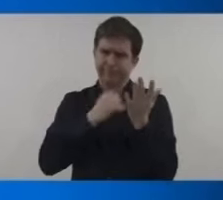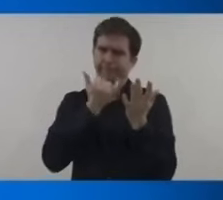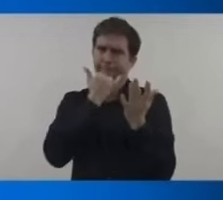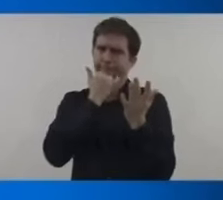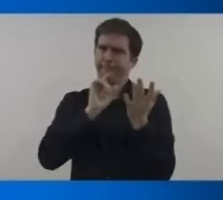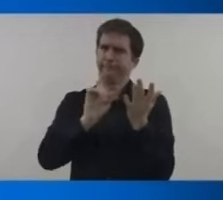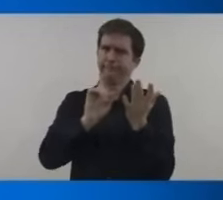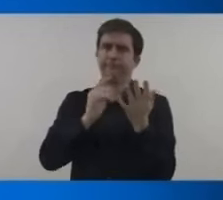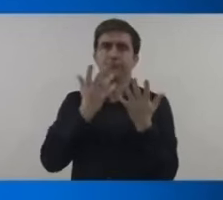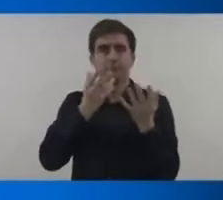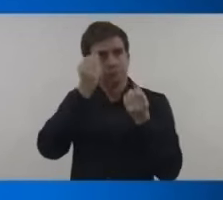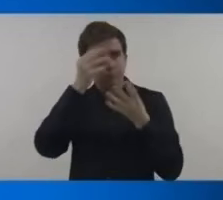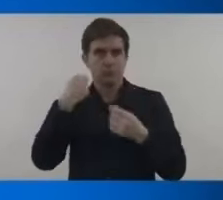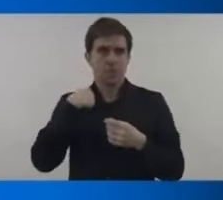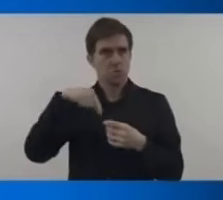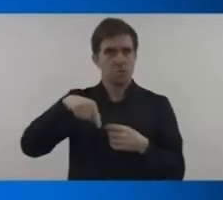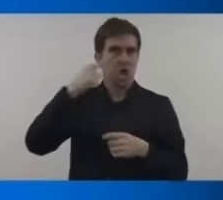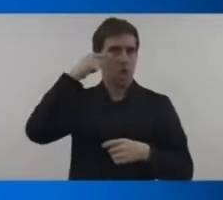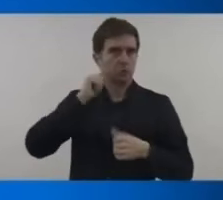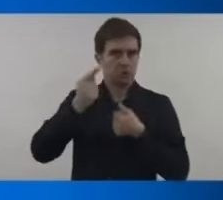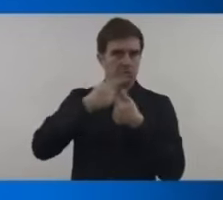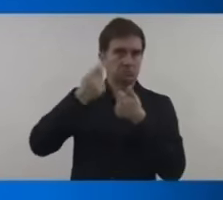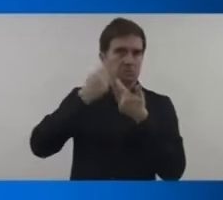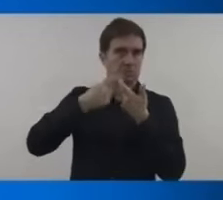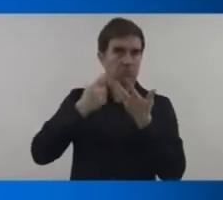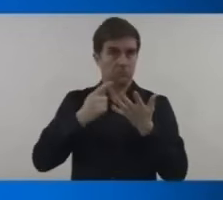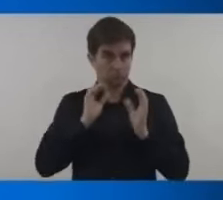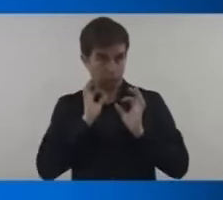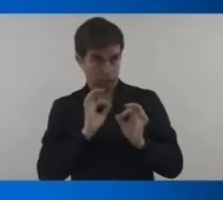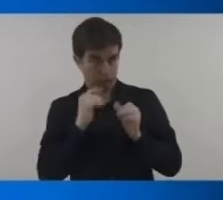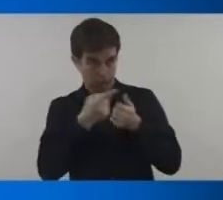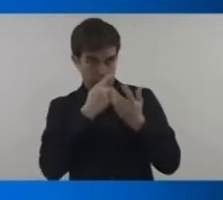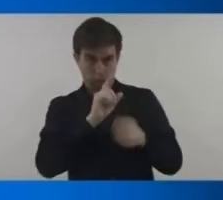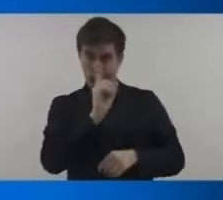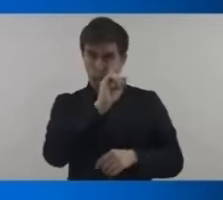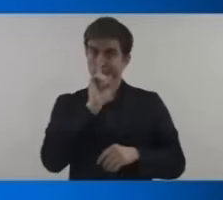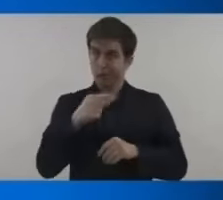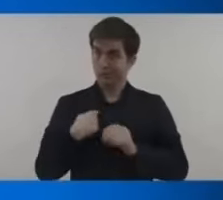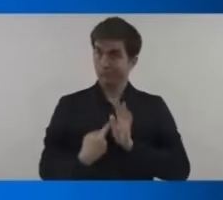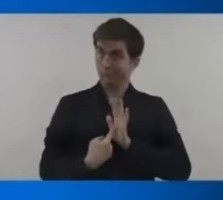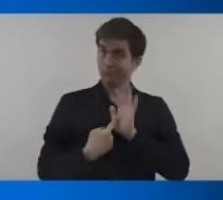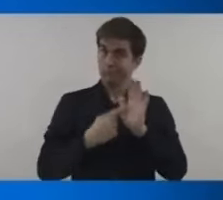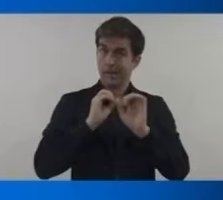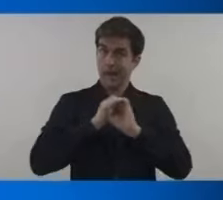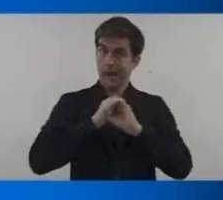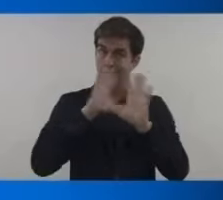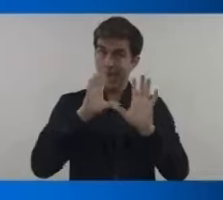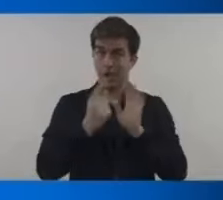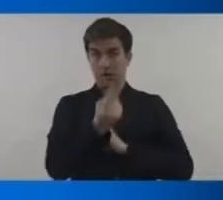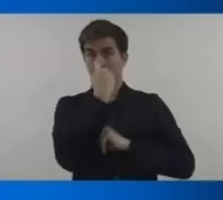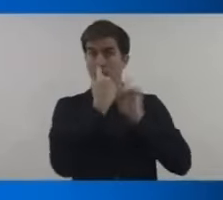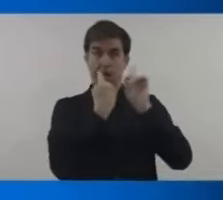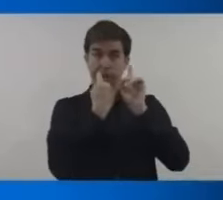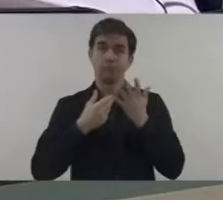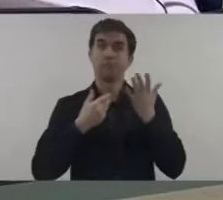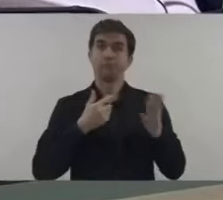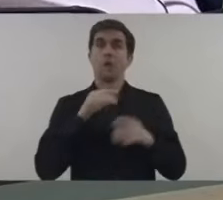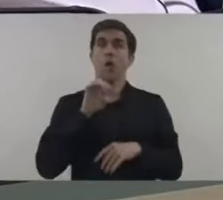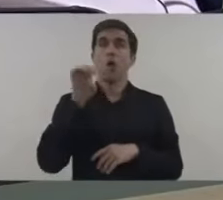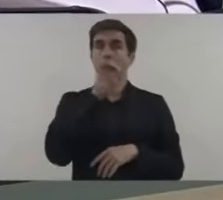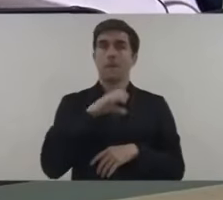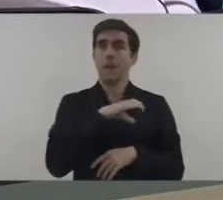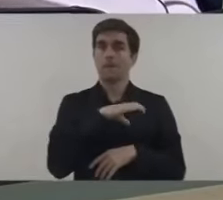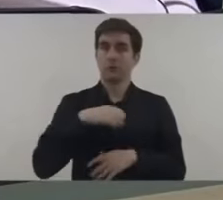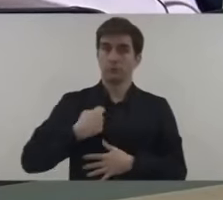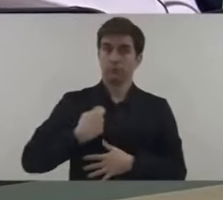and independent politicians aliev and his administration are accused by human rights organizations of spearheading an